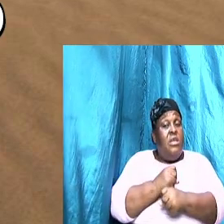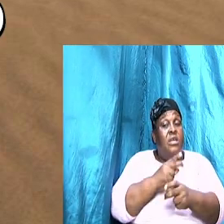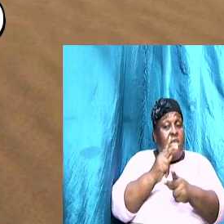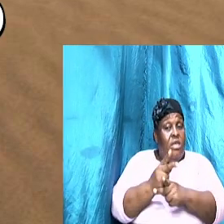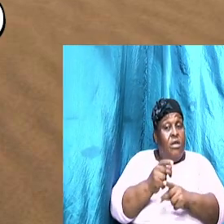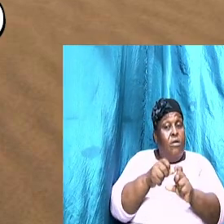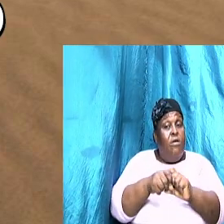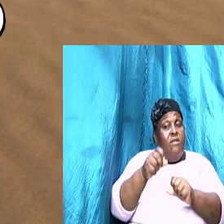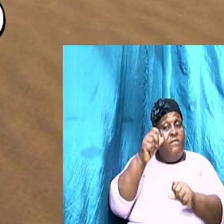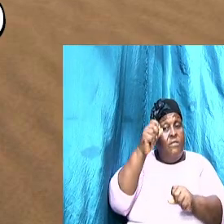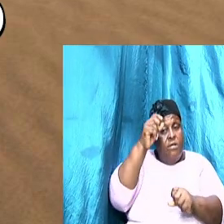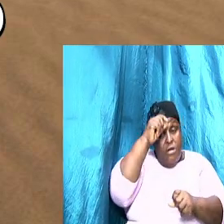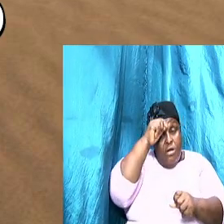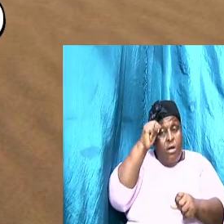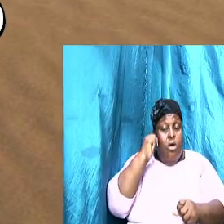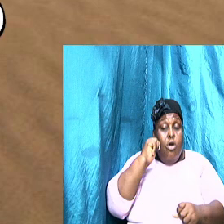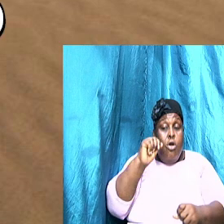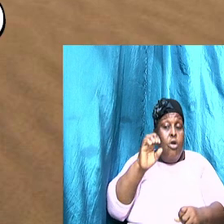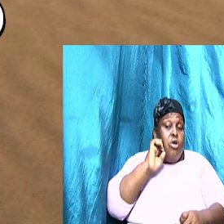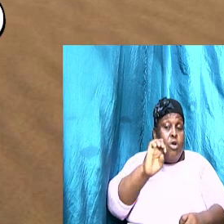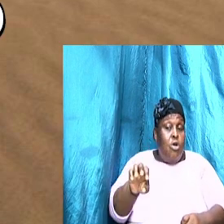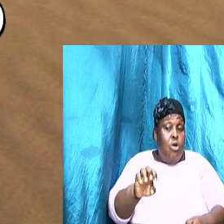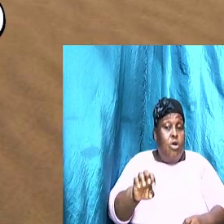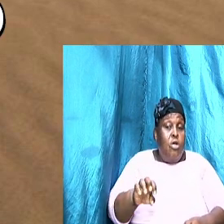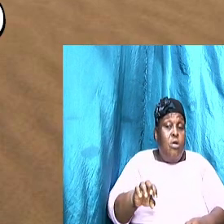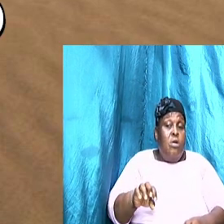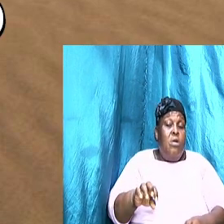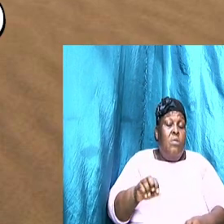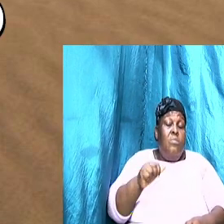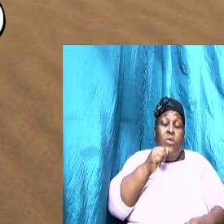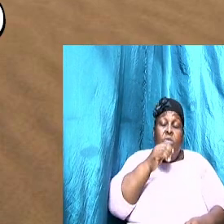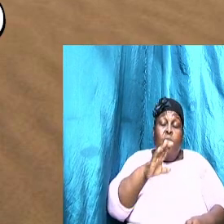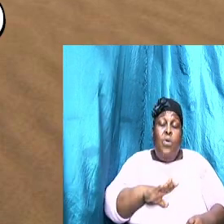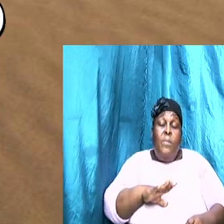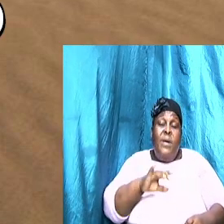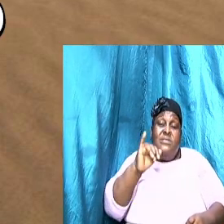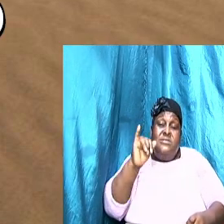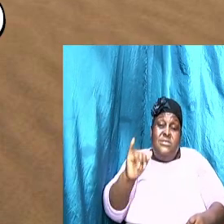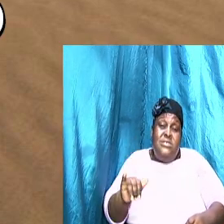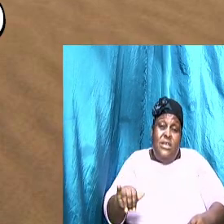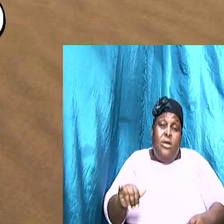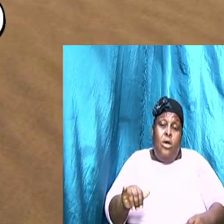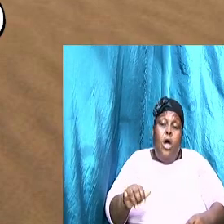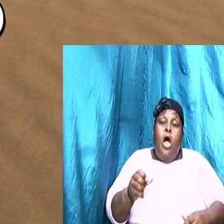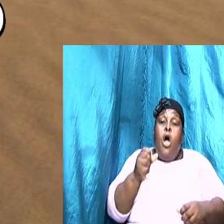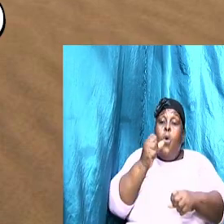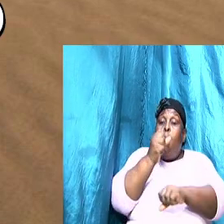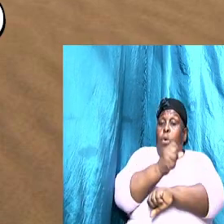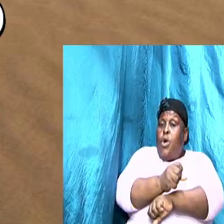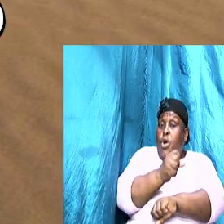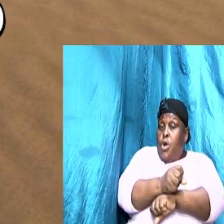but she still makes herself valuable the good wife the